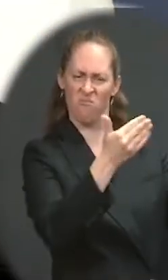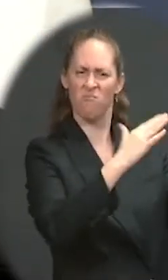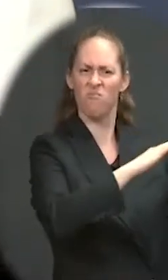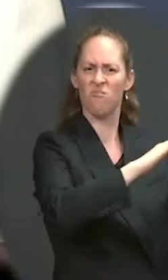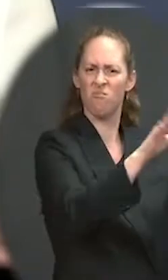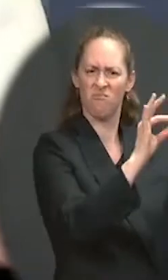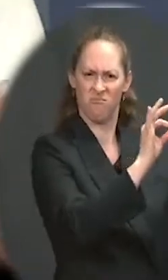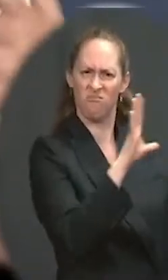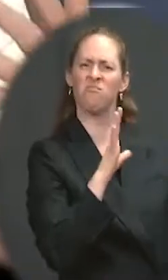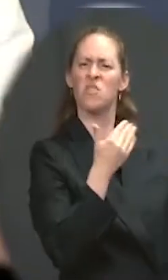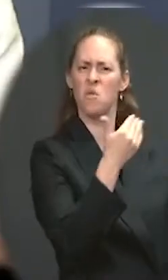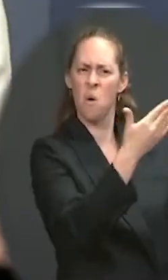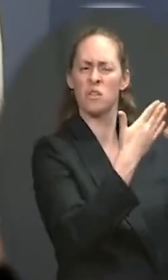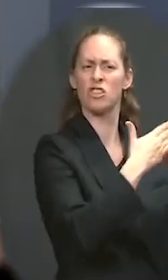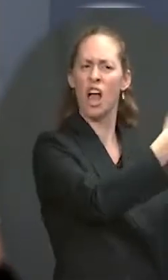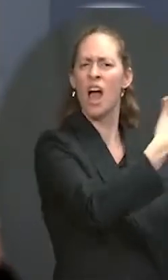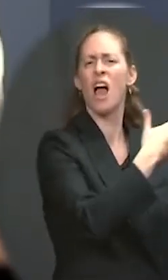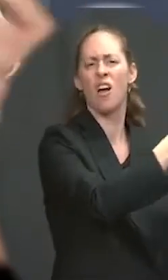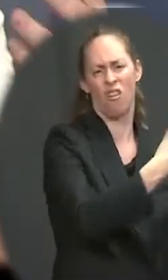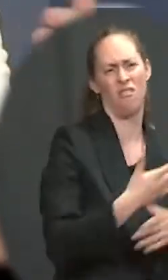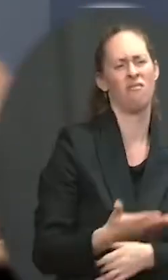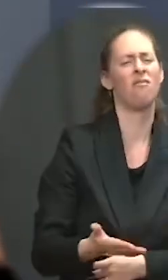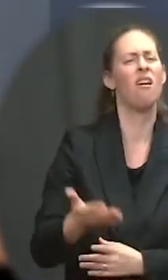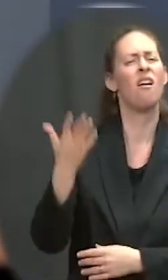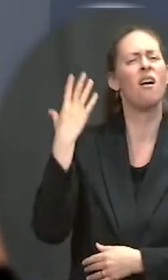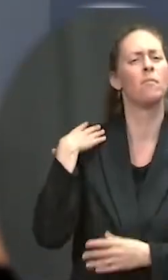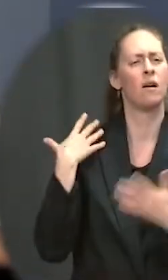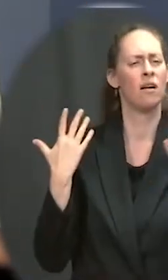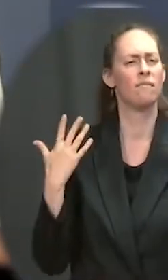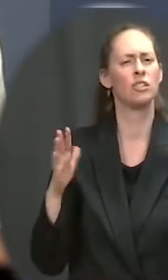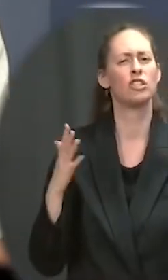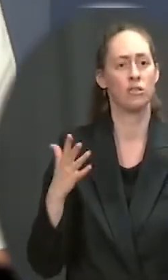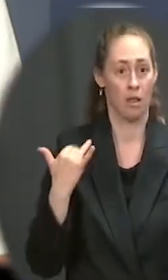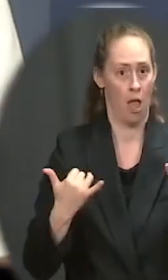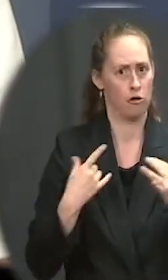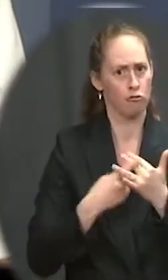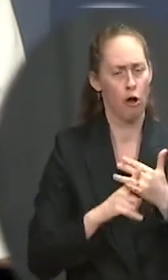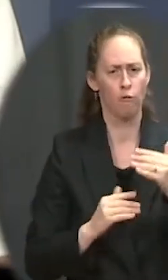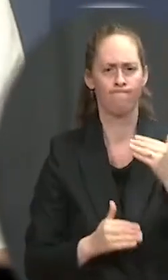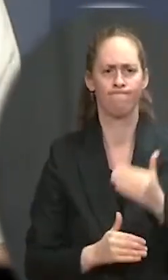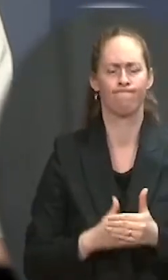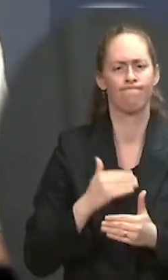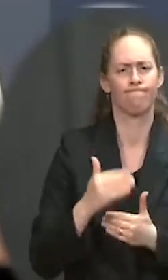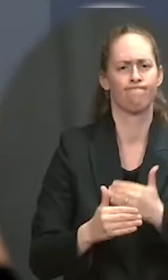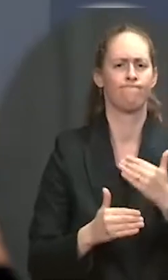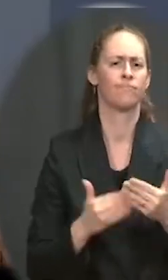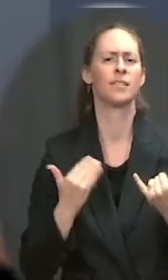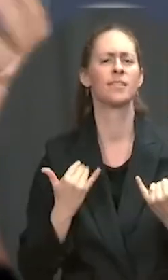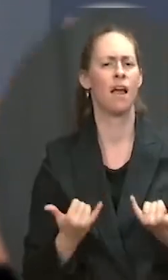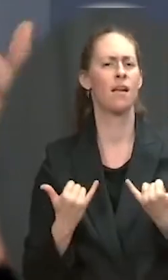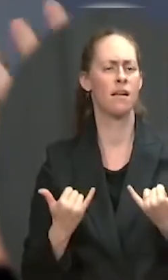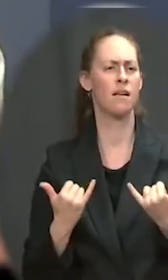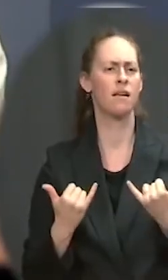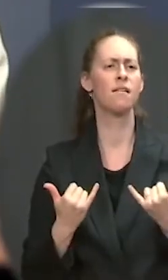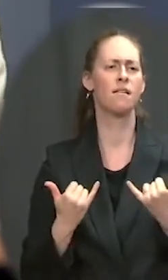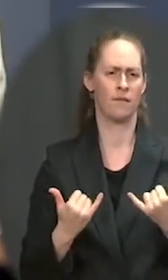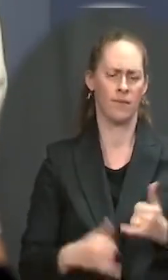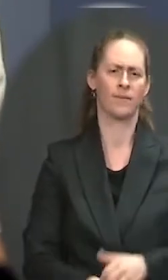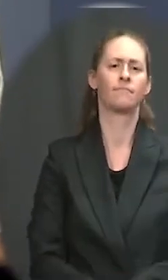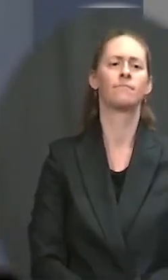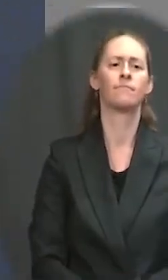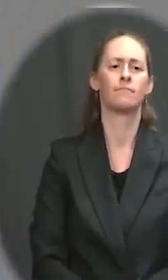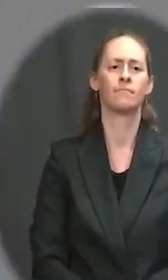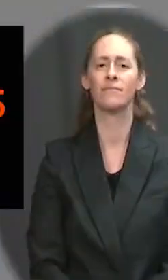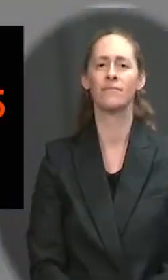But we are running a process. We have been running a process in the administration that includes all stakeholders in the